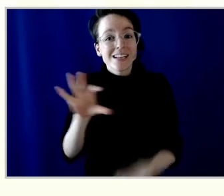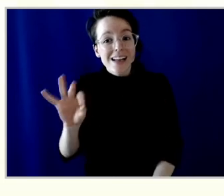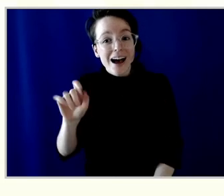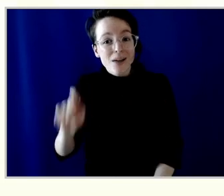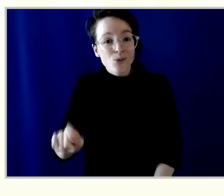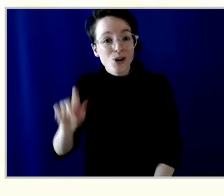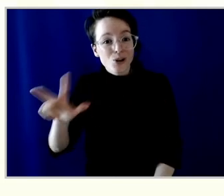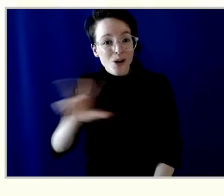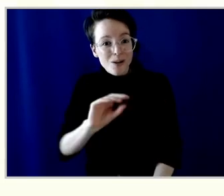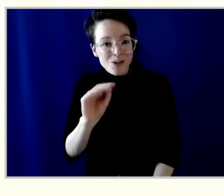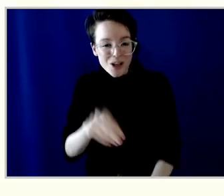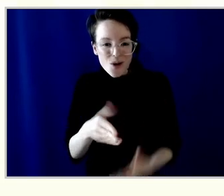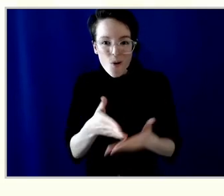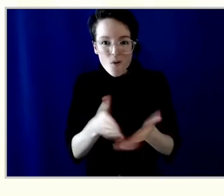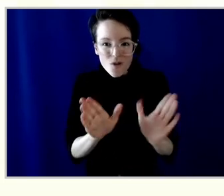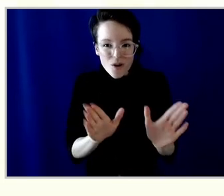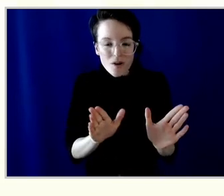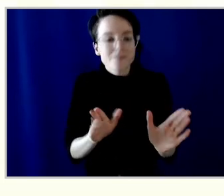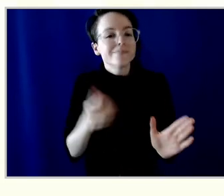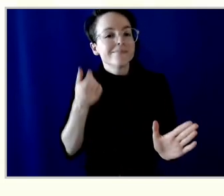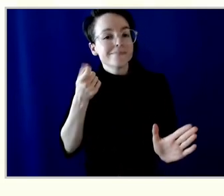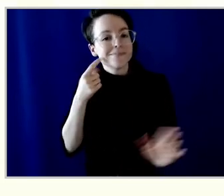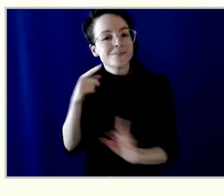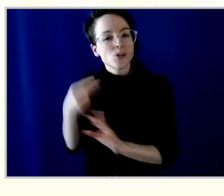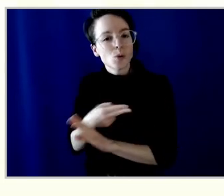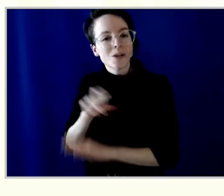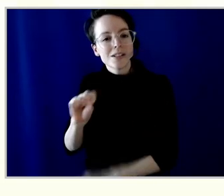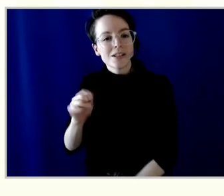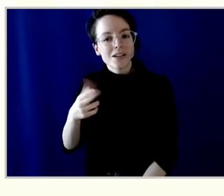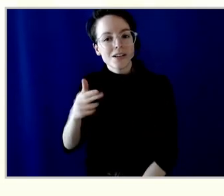7% return once we account for shared success payouts.